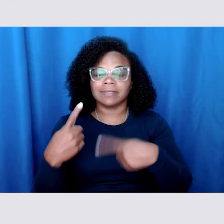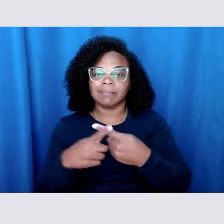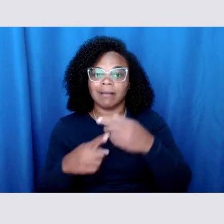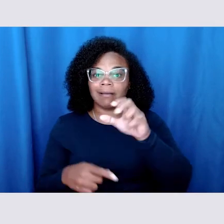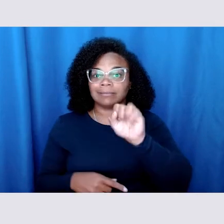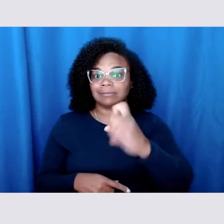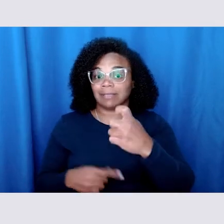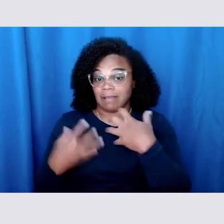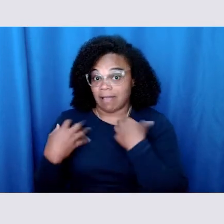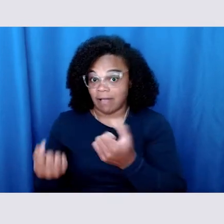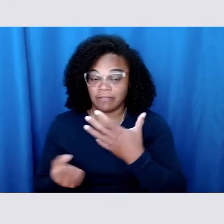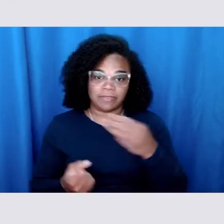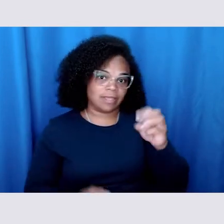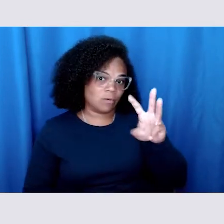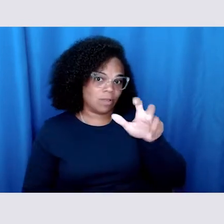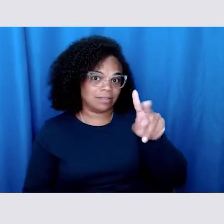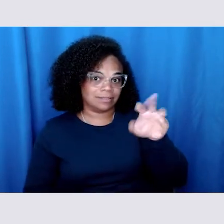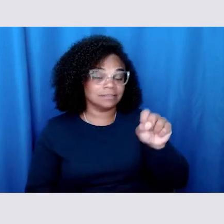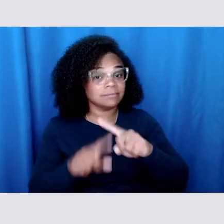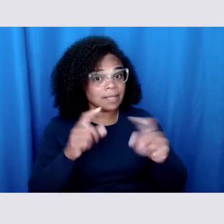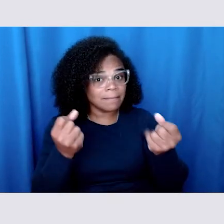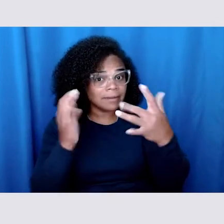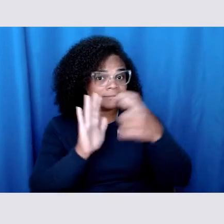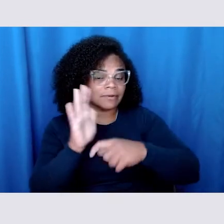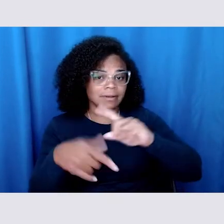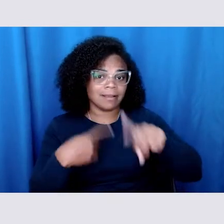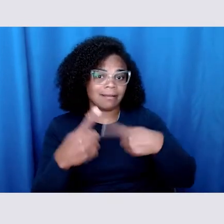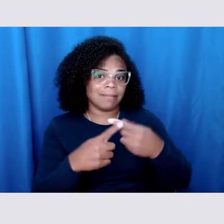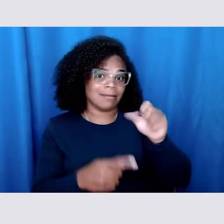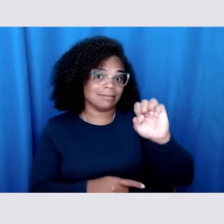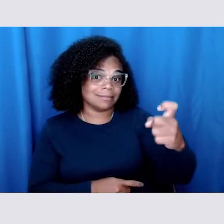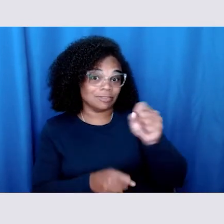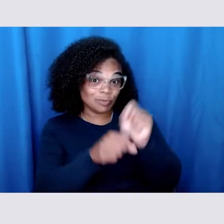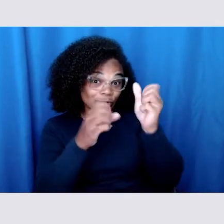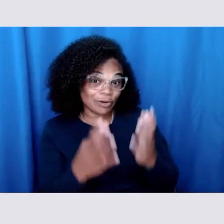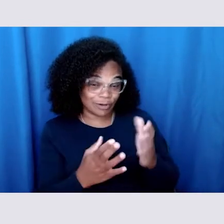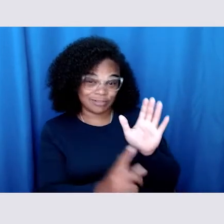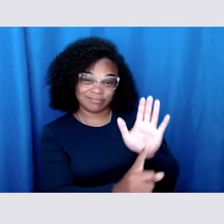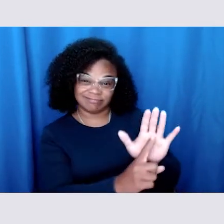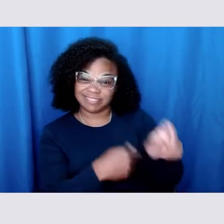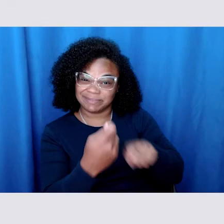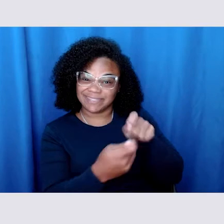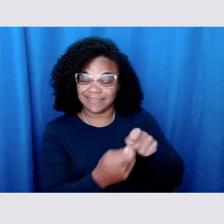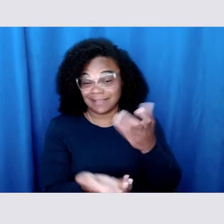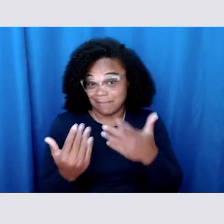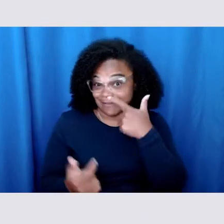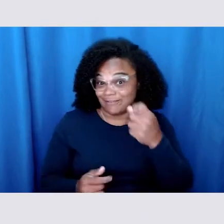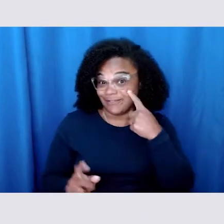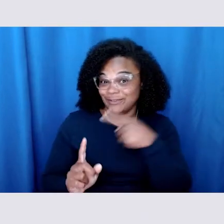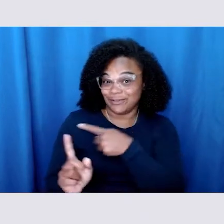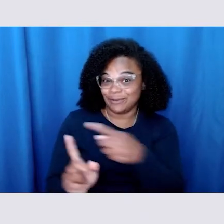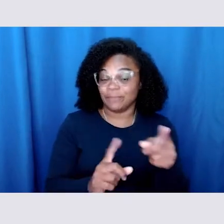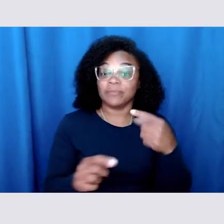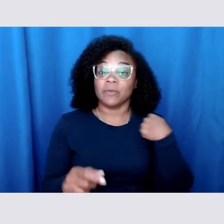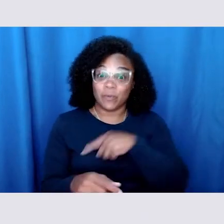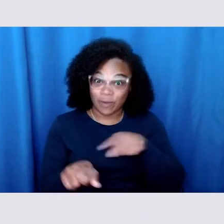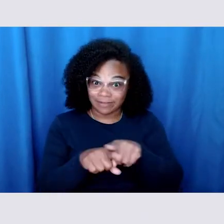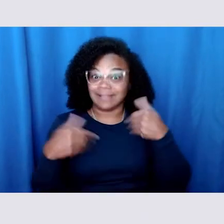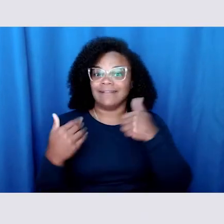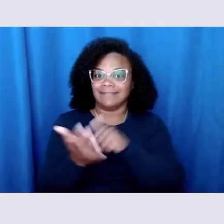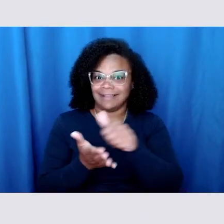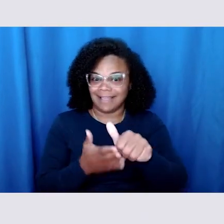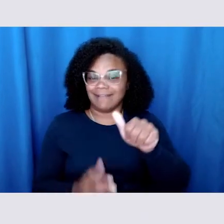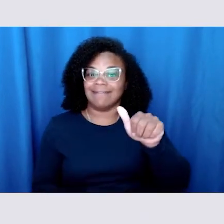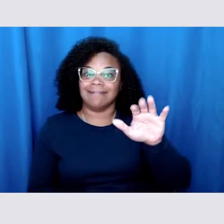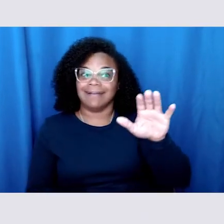but many of them are actually about sex work and sex workers. So that might be of interest to you. We're also on X, Facebook, Instagram, and